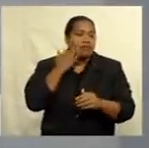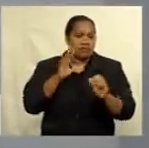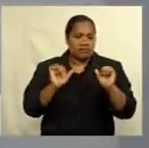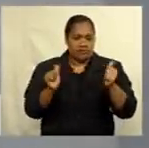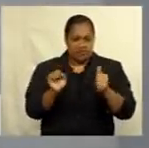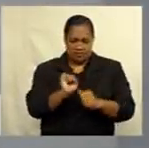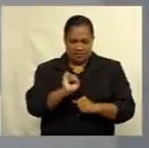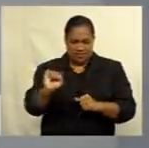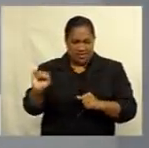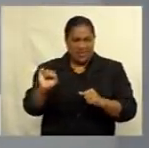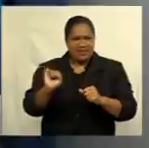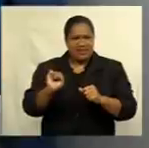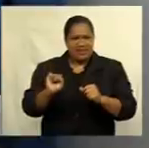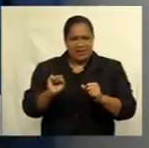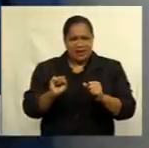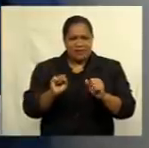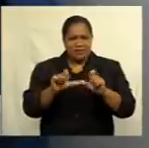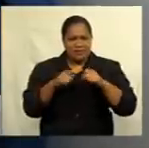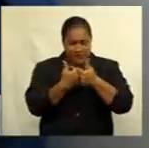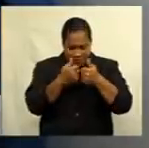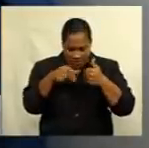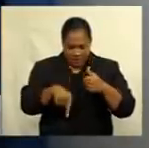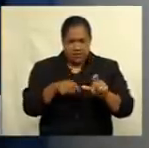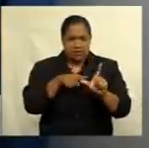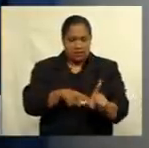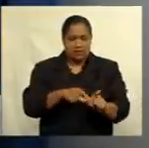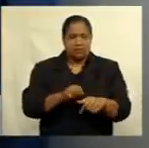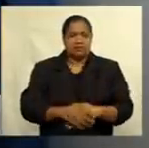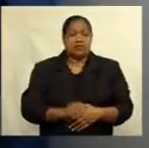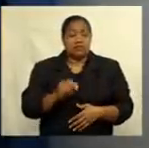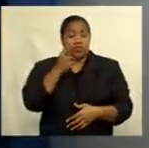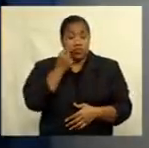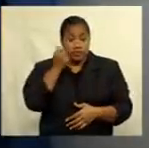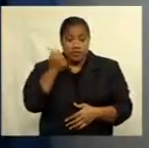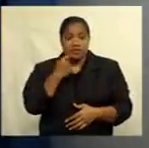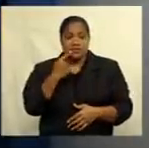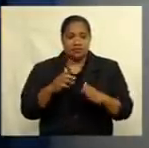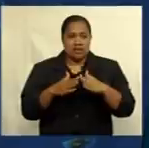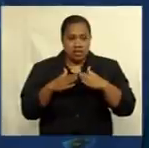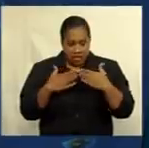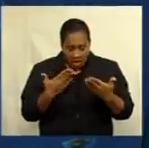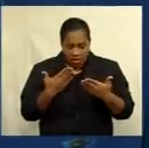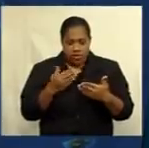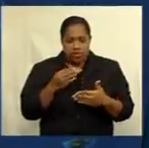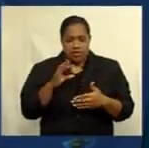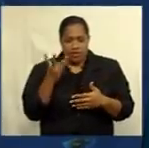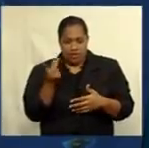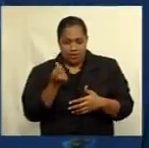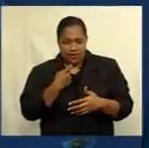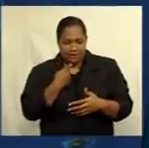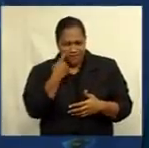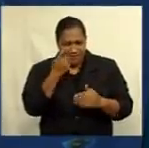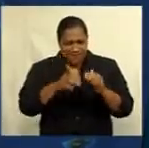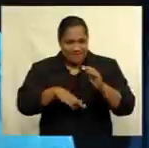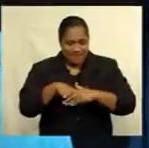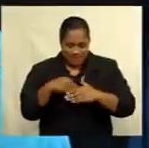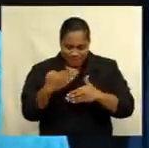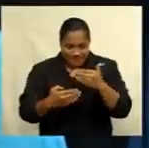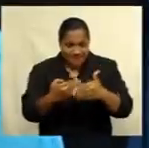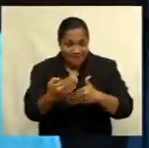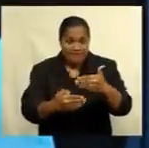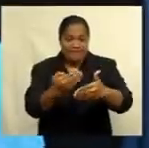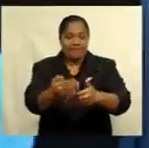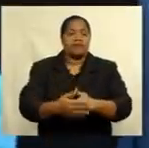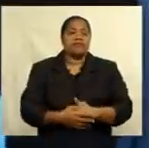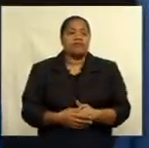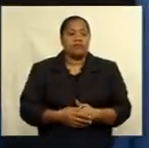about possible inclusions to his proposed party, Rambuka says they are, for now, treading carefully. We're still restricted on what we can and we